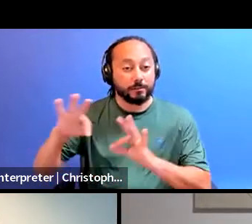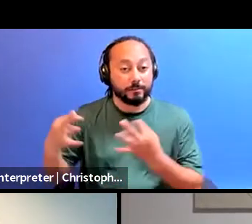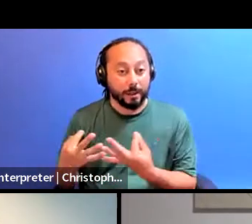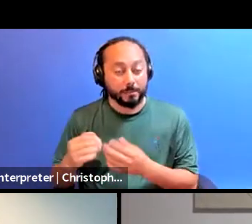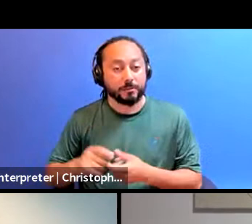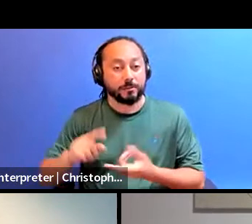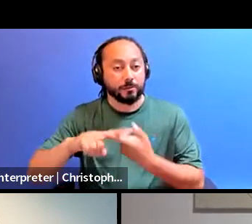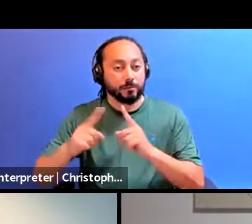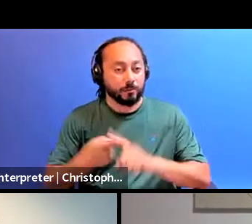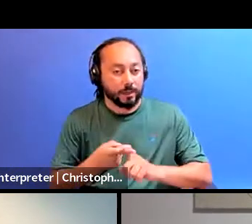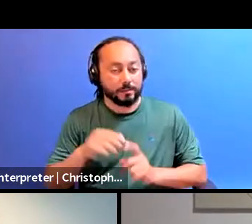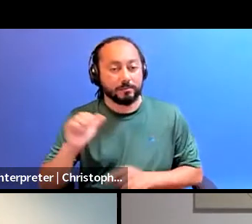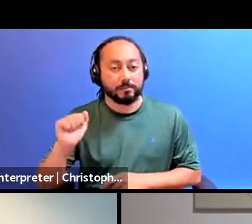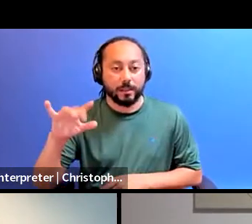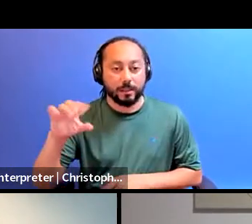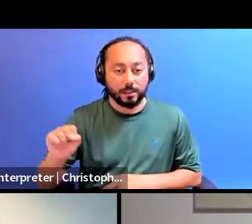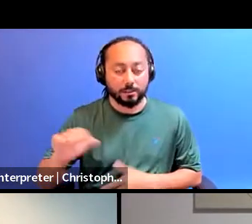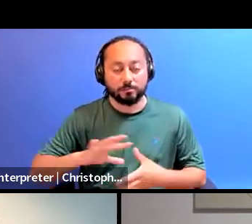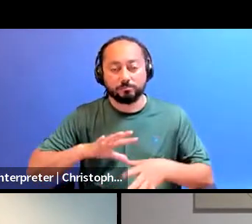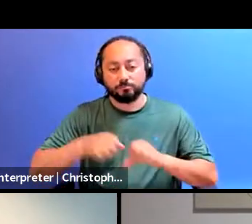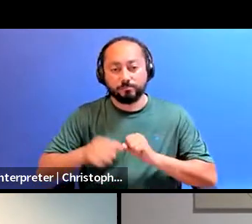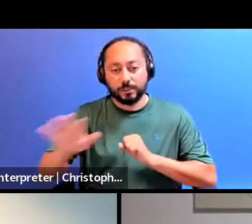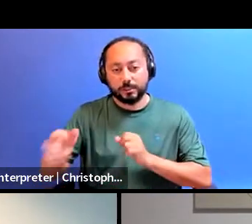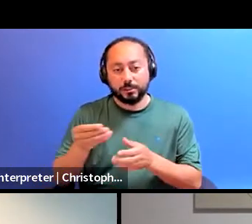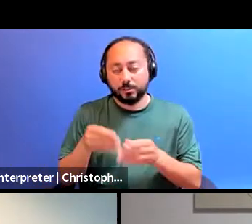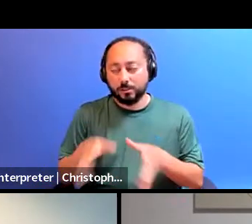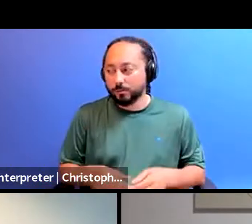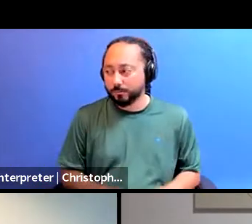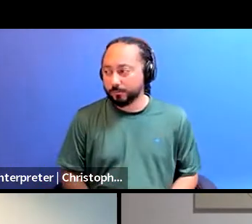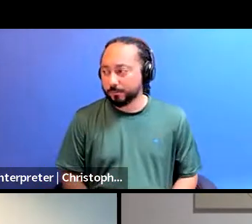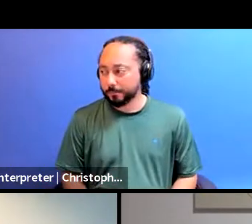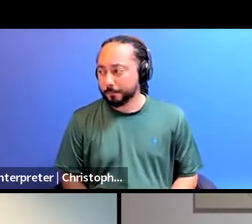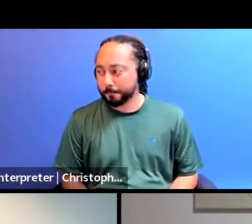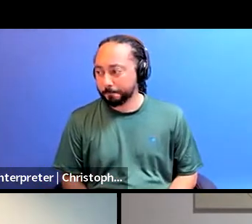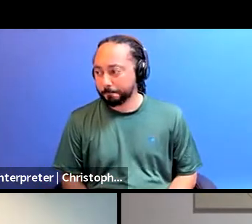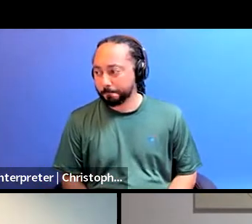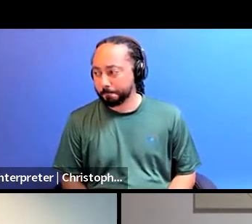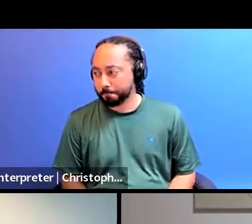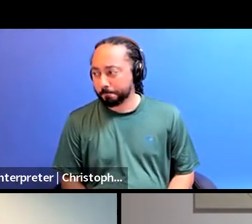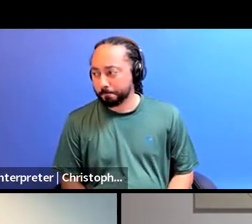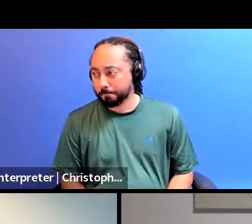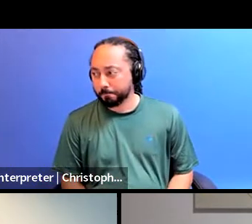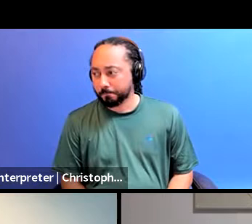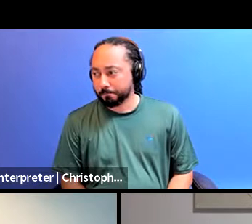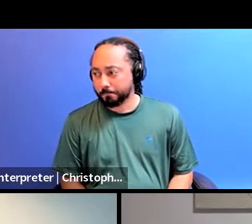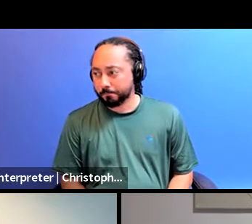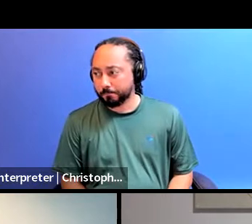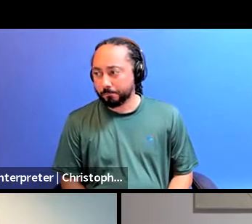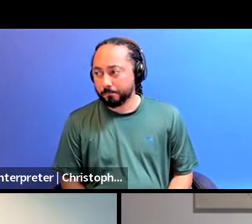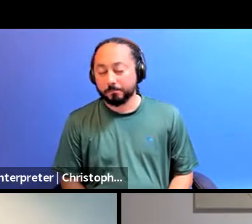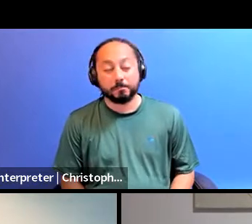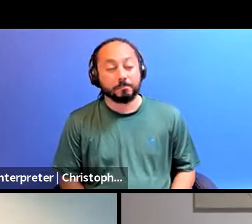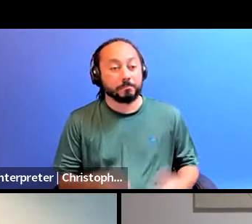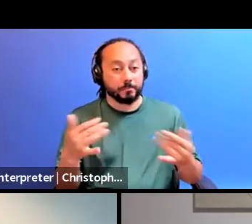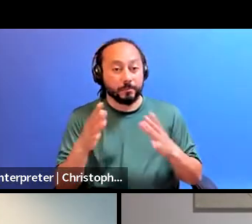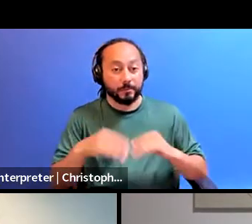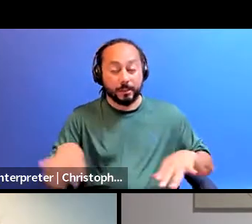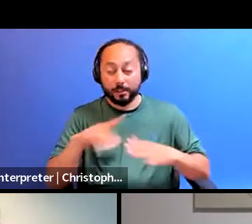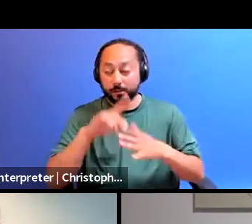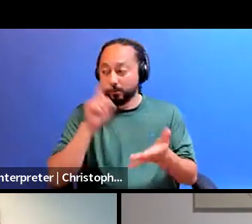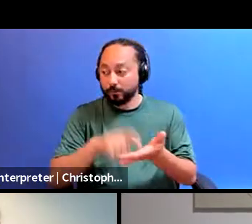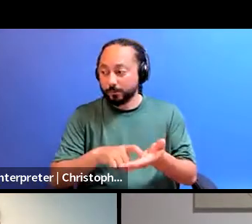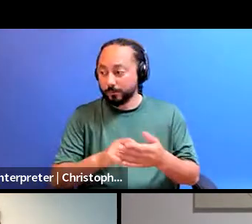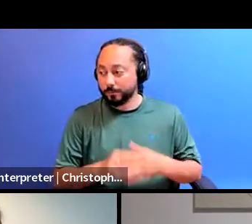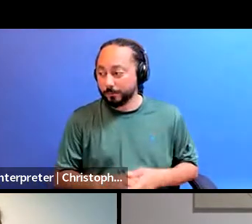allies, grieving his loss. Now for the land acknowledgement. As we gather today,